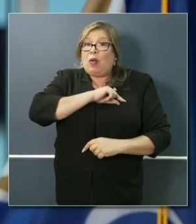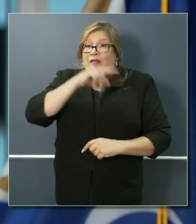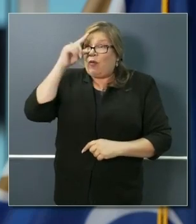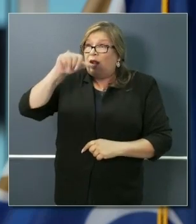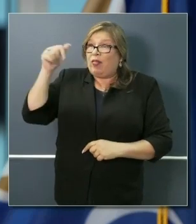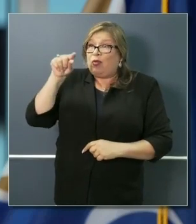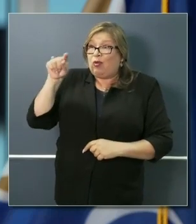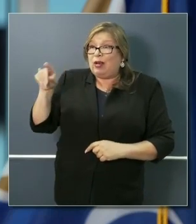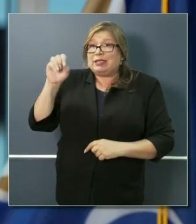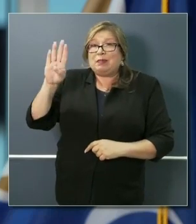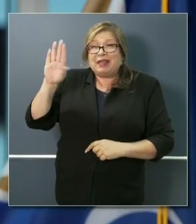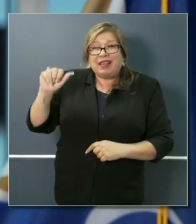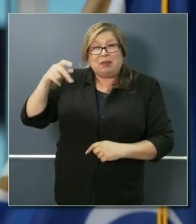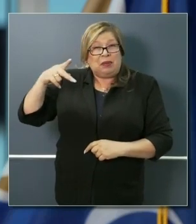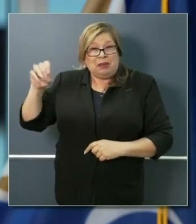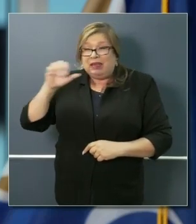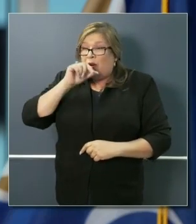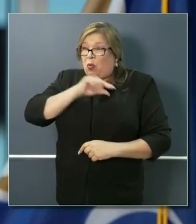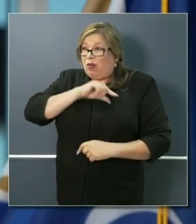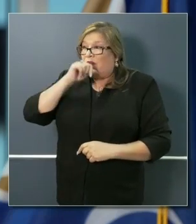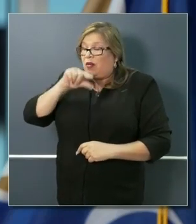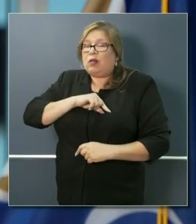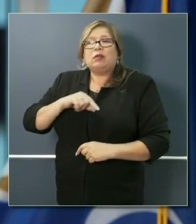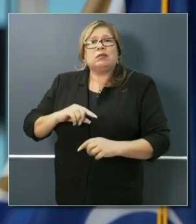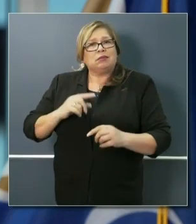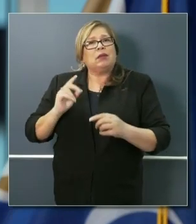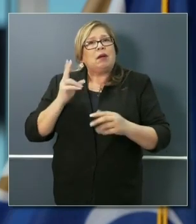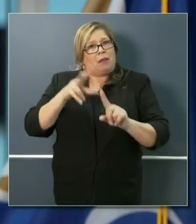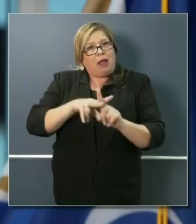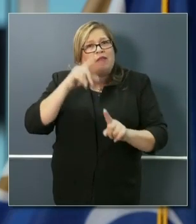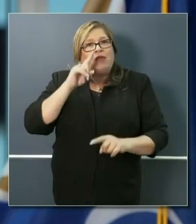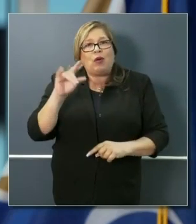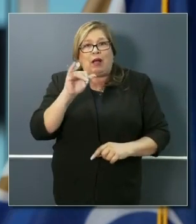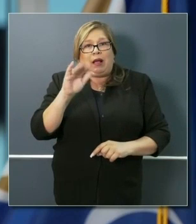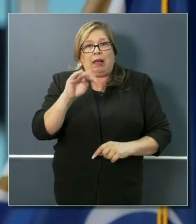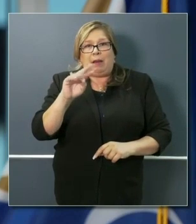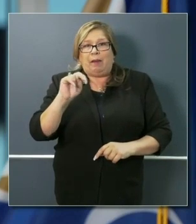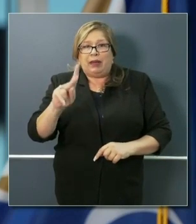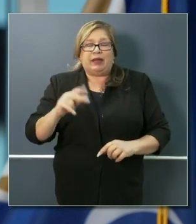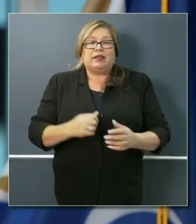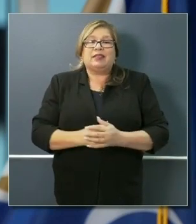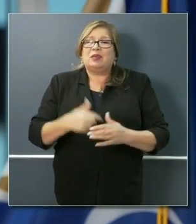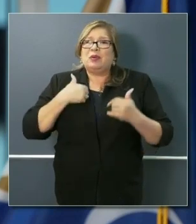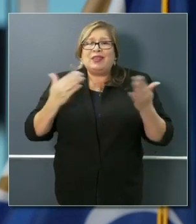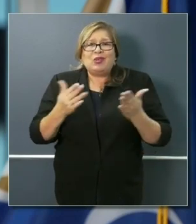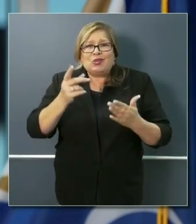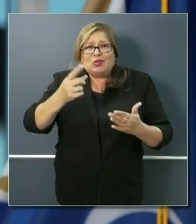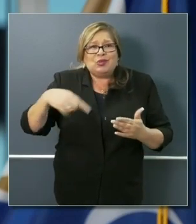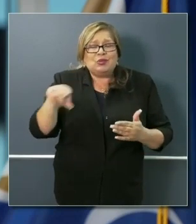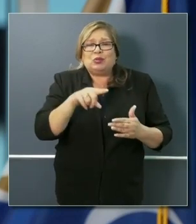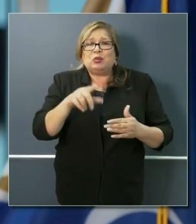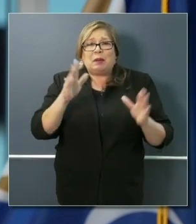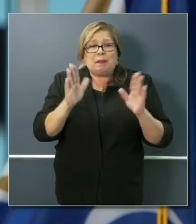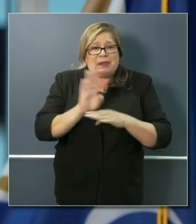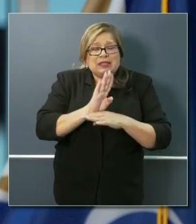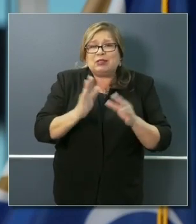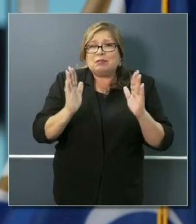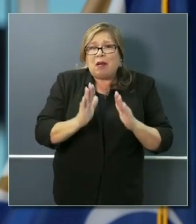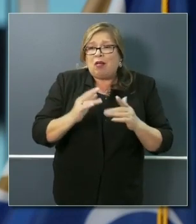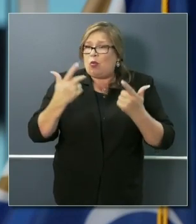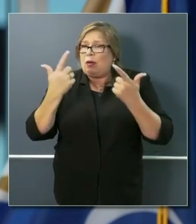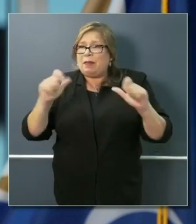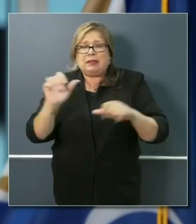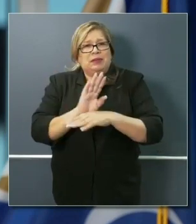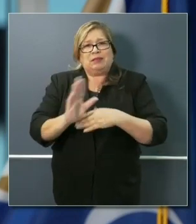And we're encouraging businesses, large and small, again, up to hundreds and hundreds of employees that are eligible for the